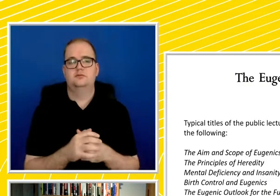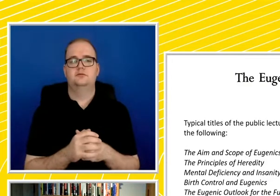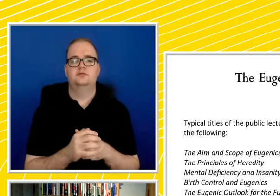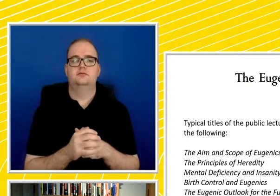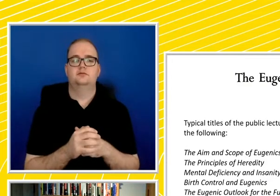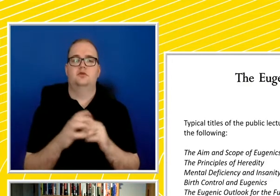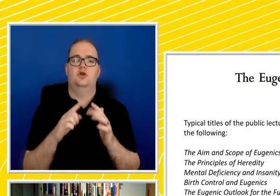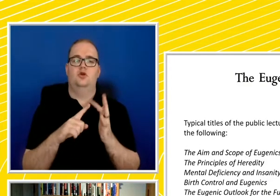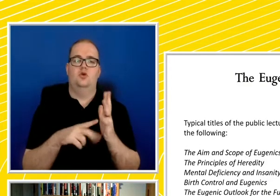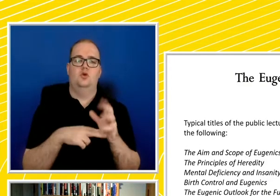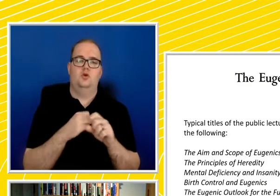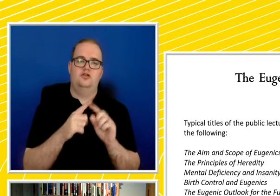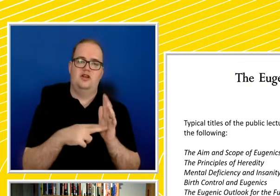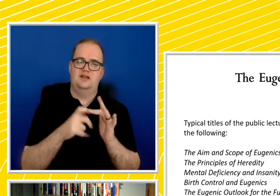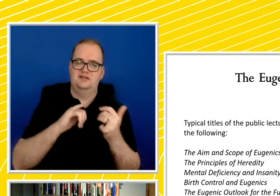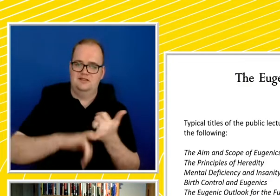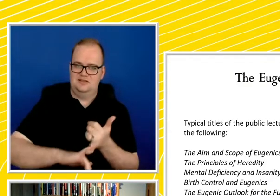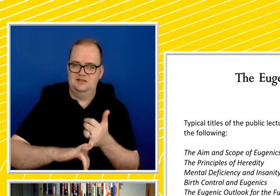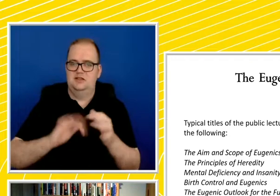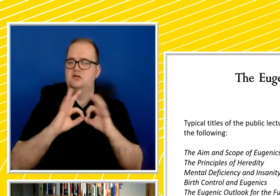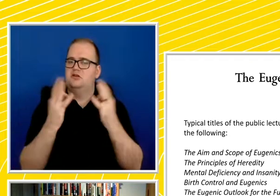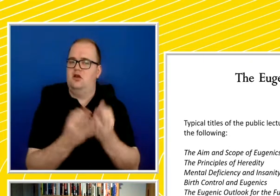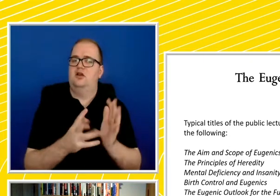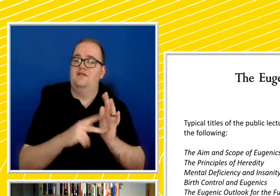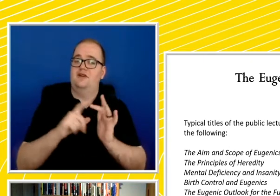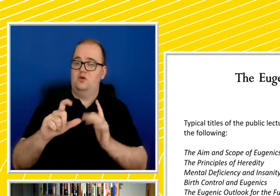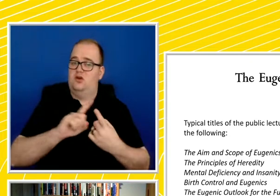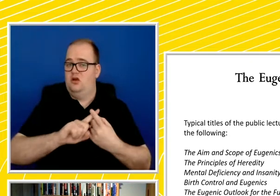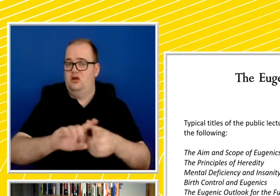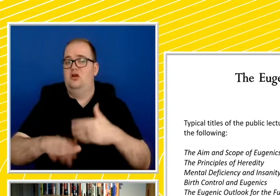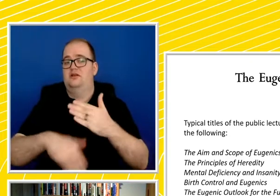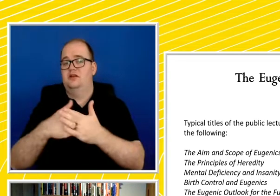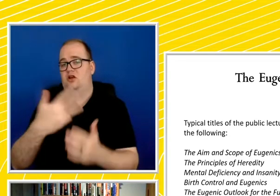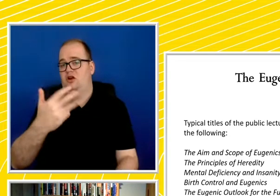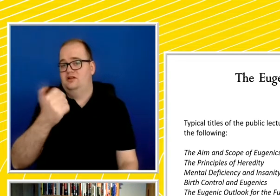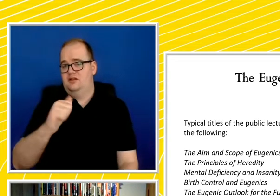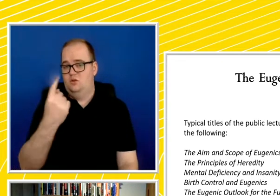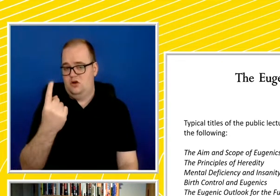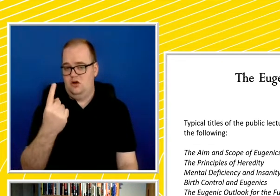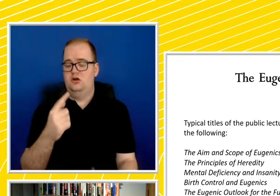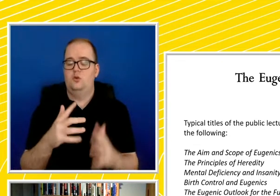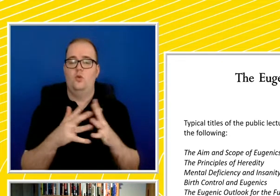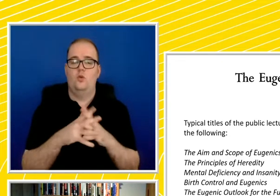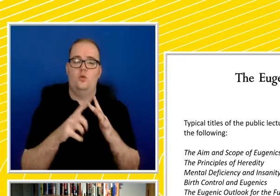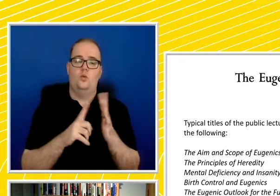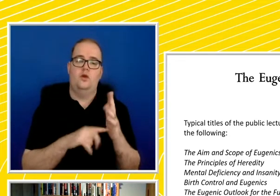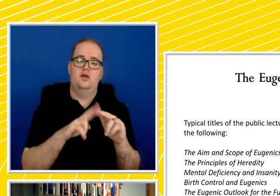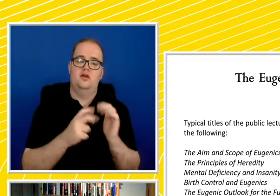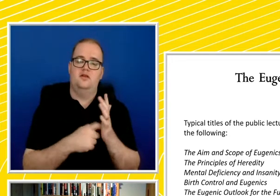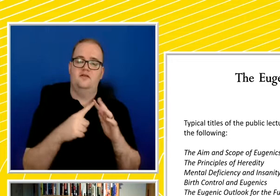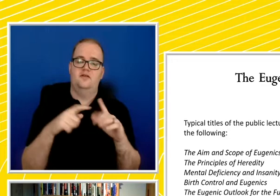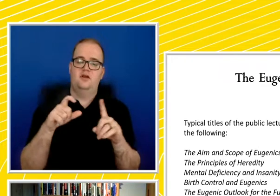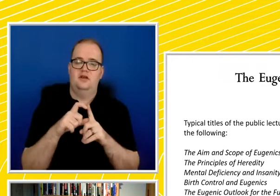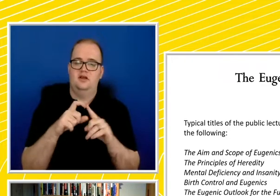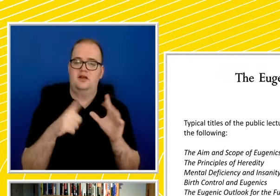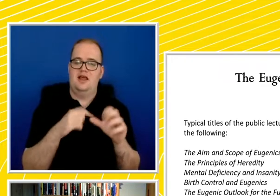Society of Victoria actually continues till 1961. Wilfred Agar, another University of Melbourne academic, professor